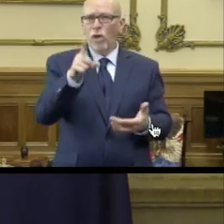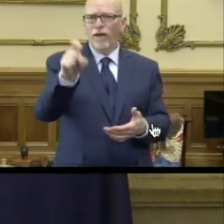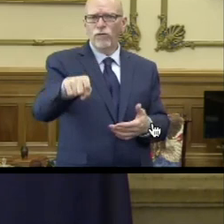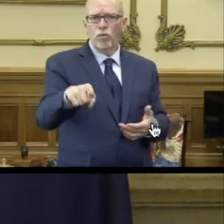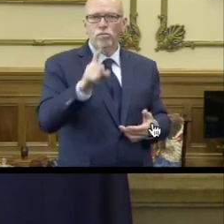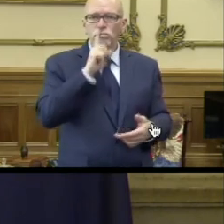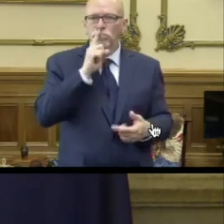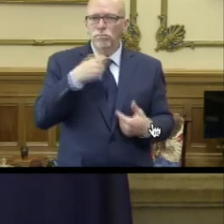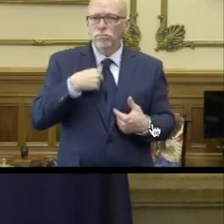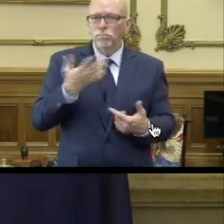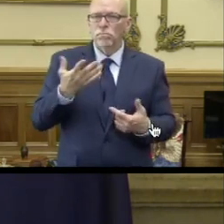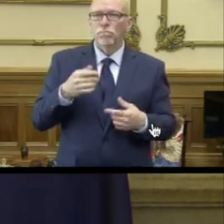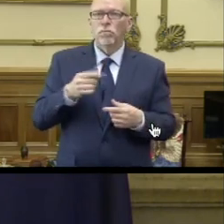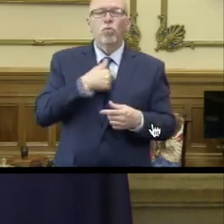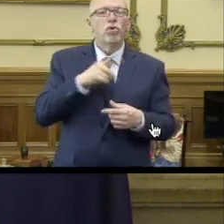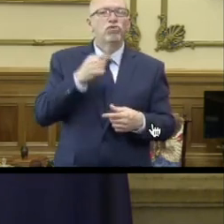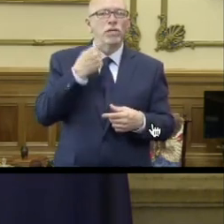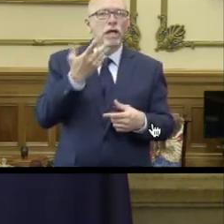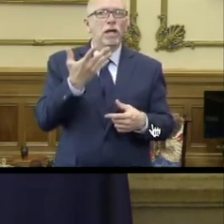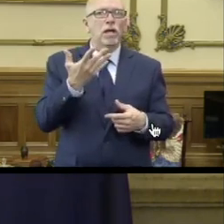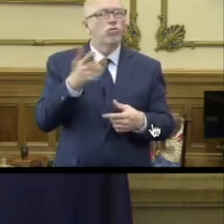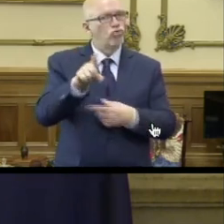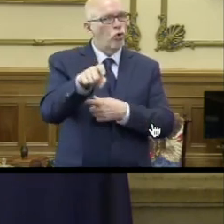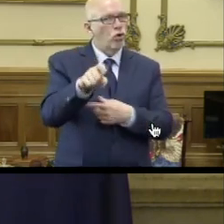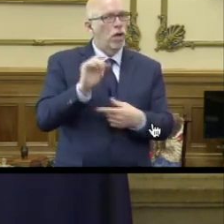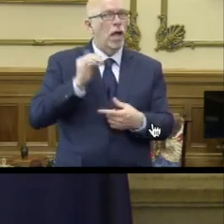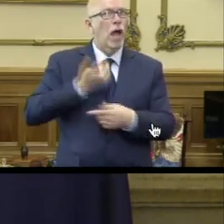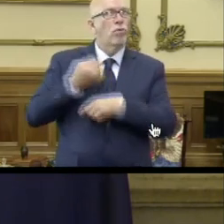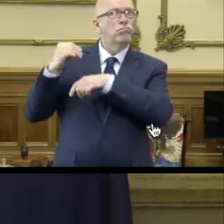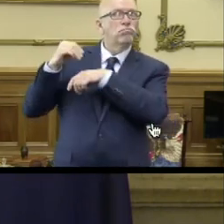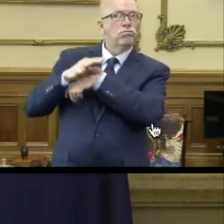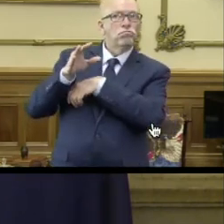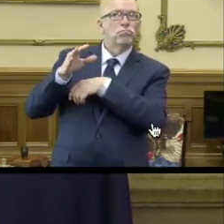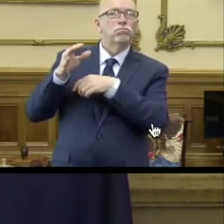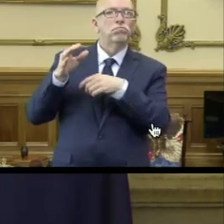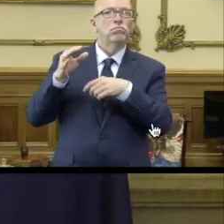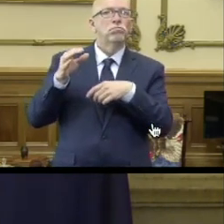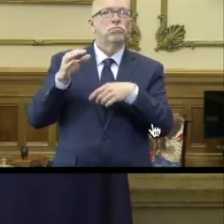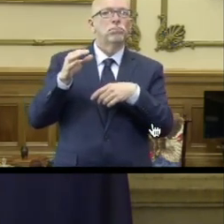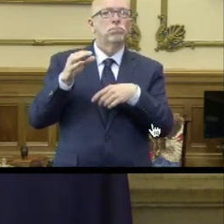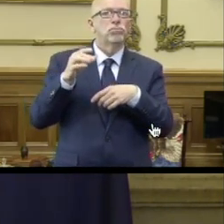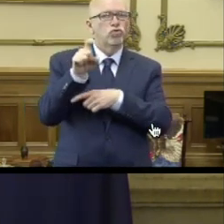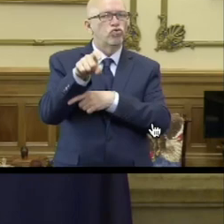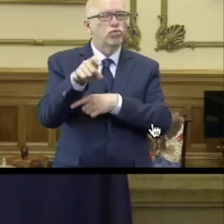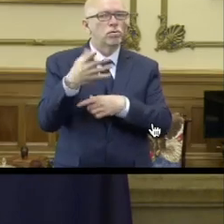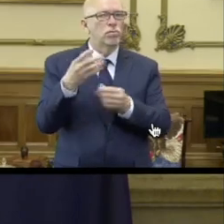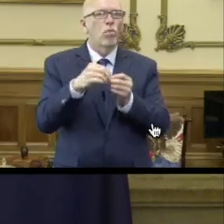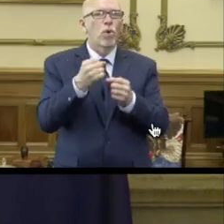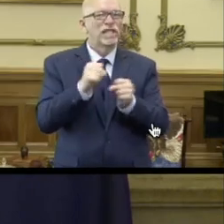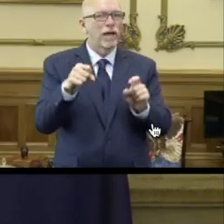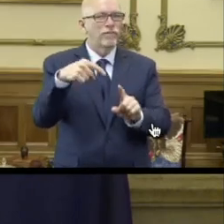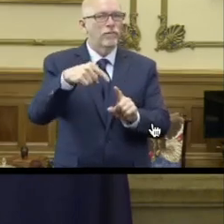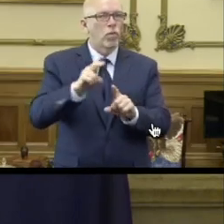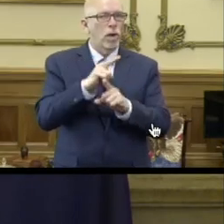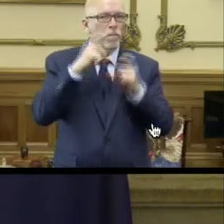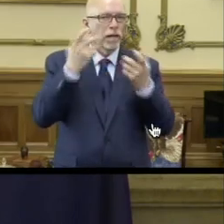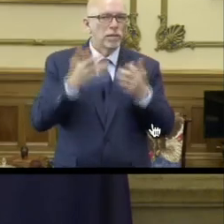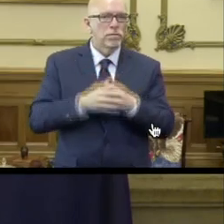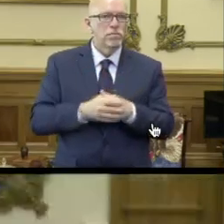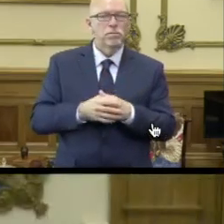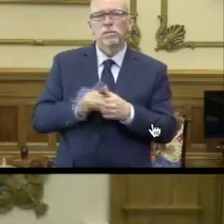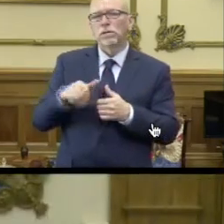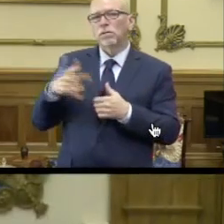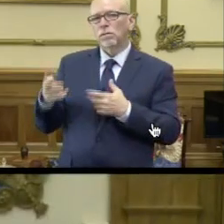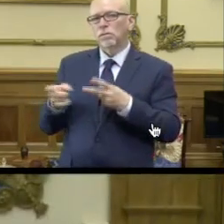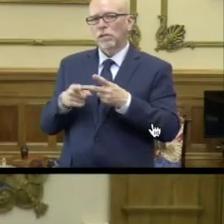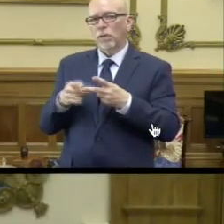at the end of the day. We're just saying that our best counsel, medically speaking, is that it's the safest route to take. You want